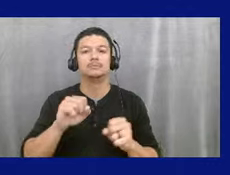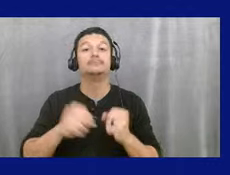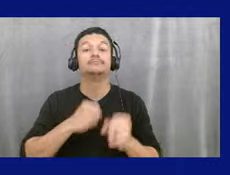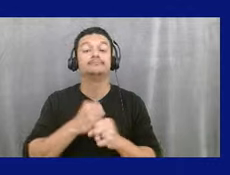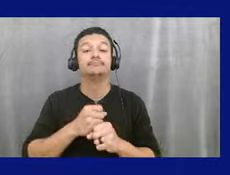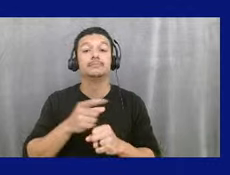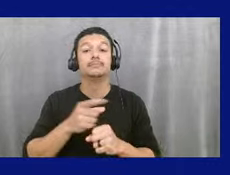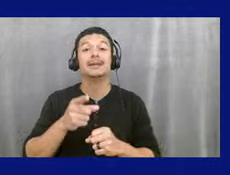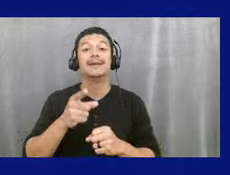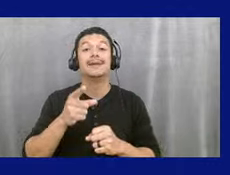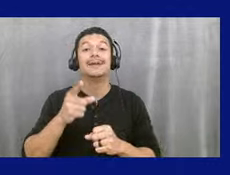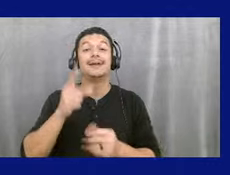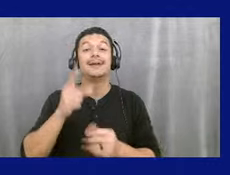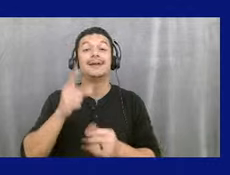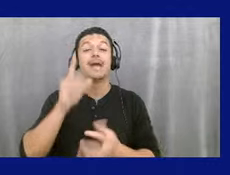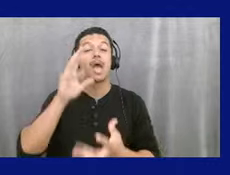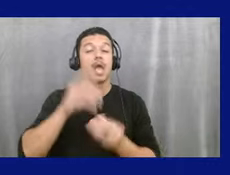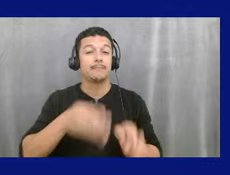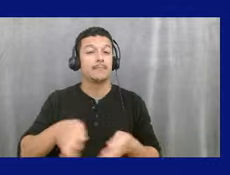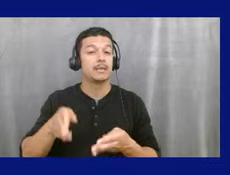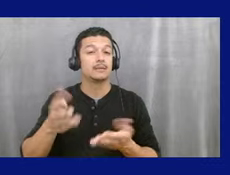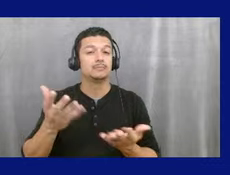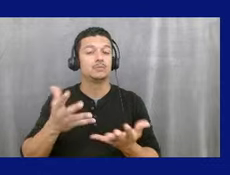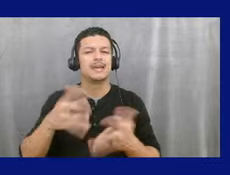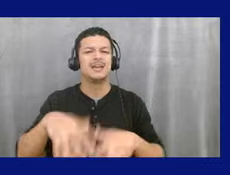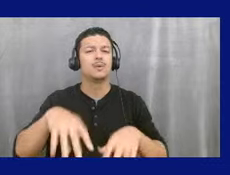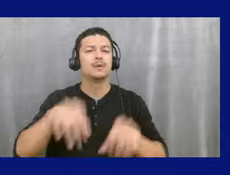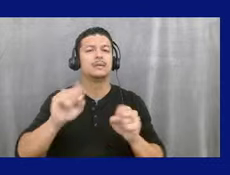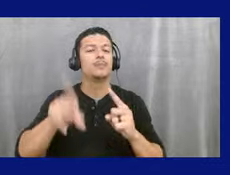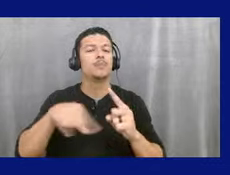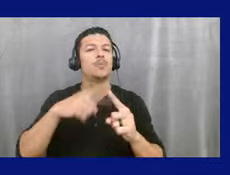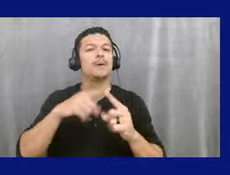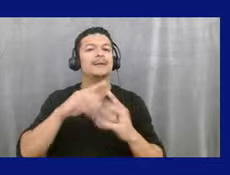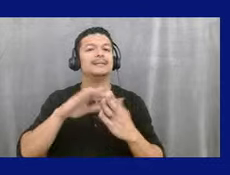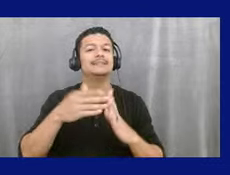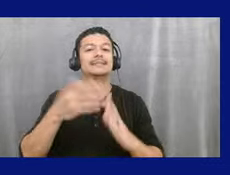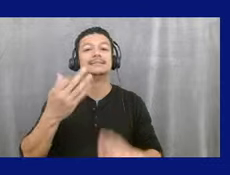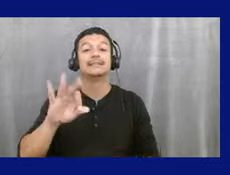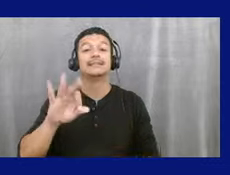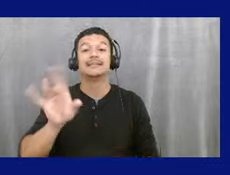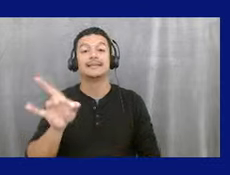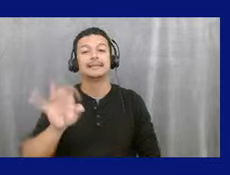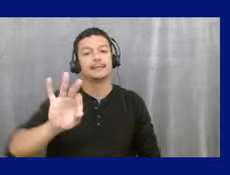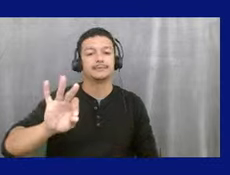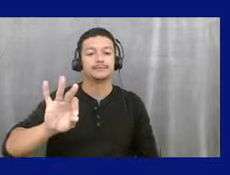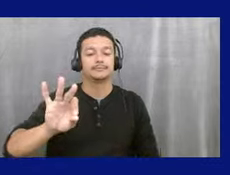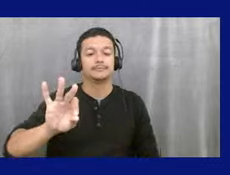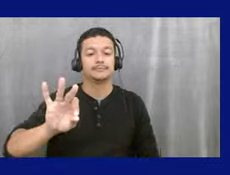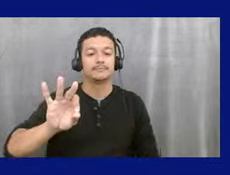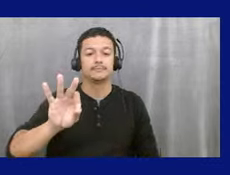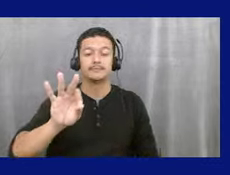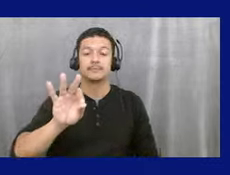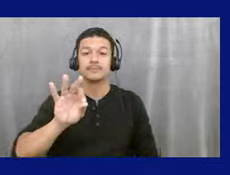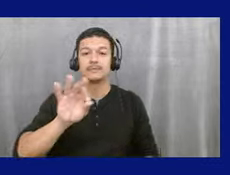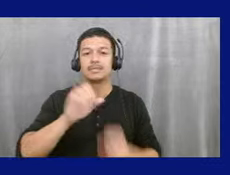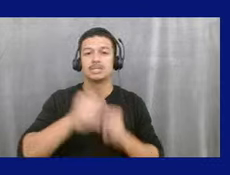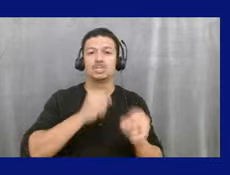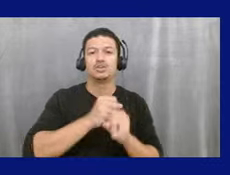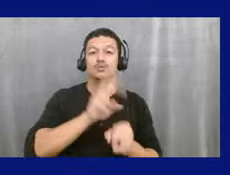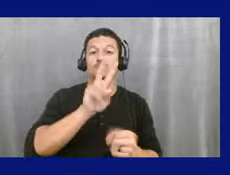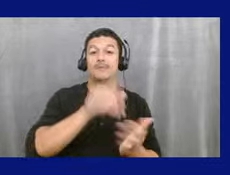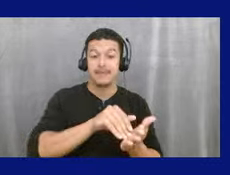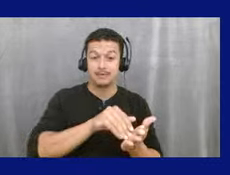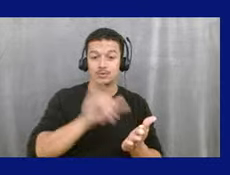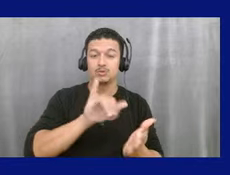plan was, um, adopted in city 1989. In 2000, in 2008, it